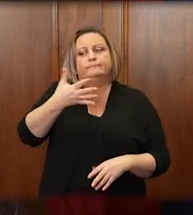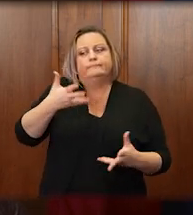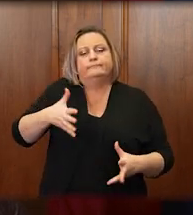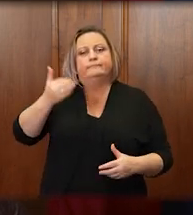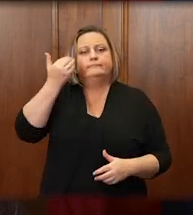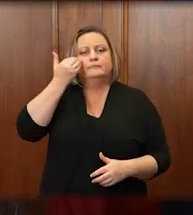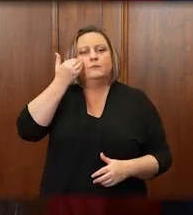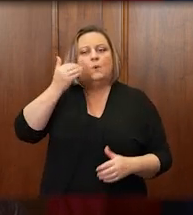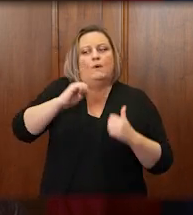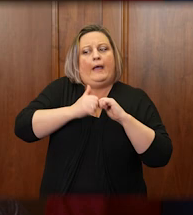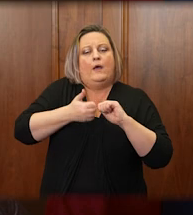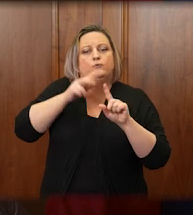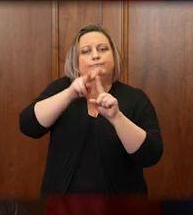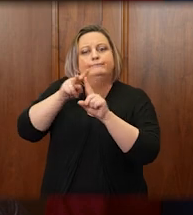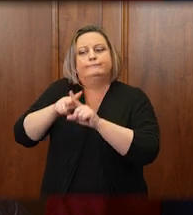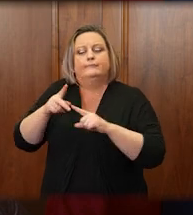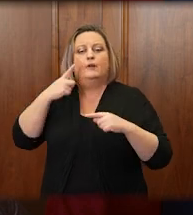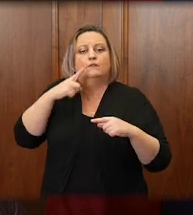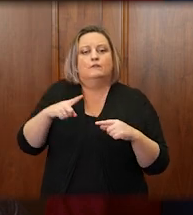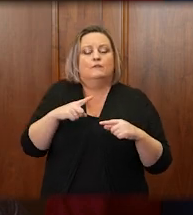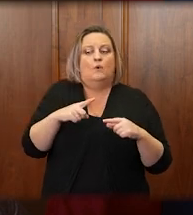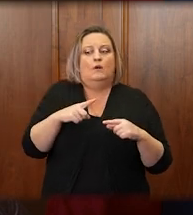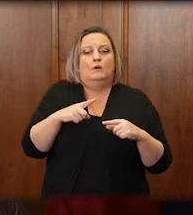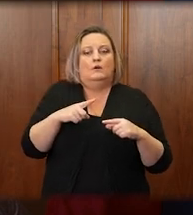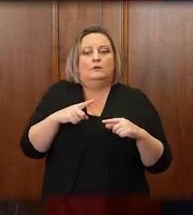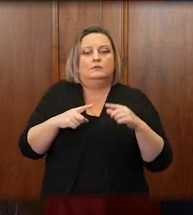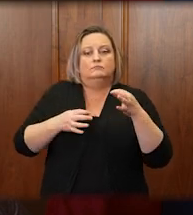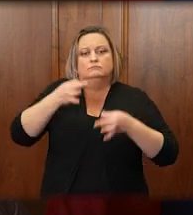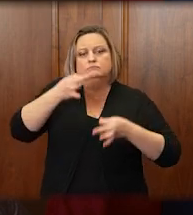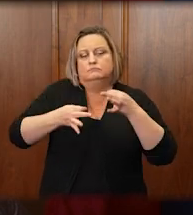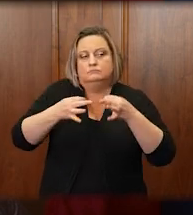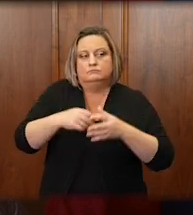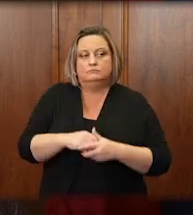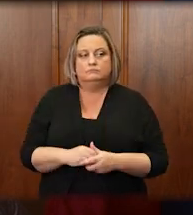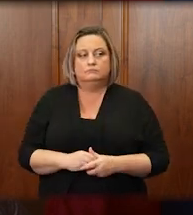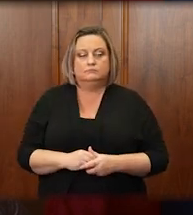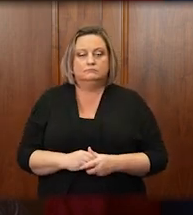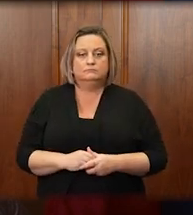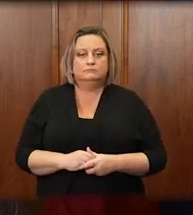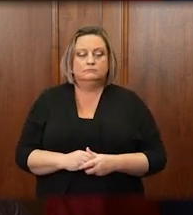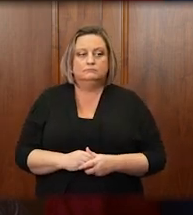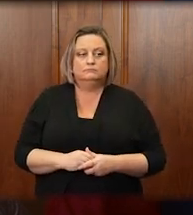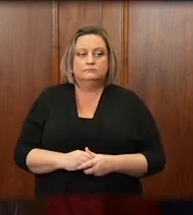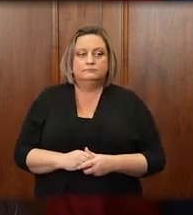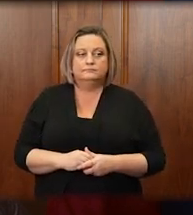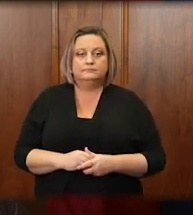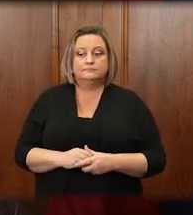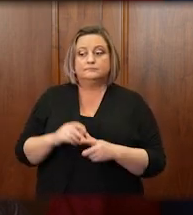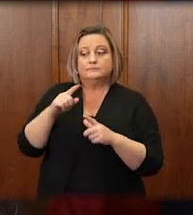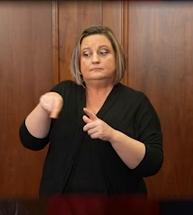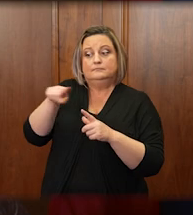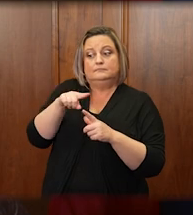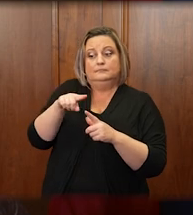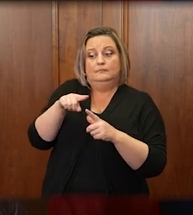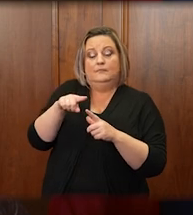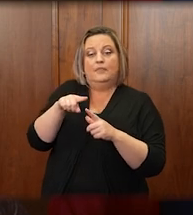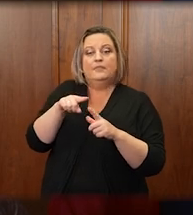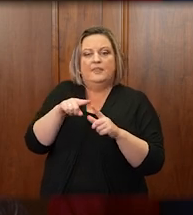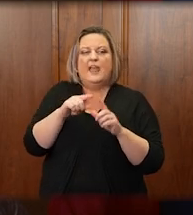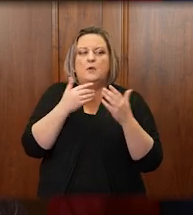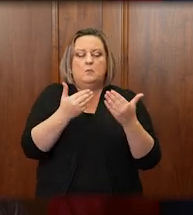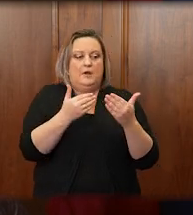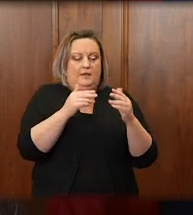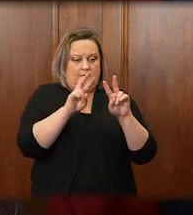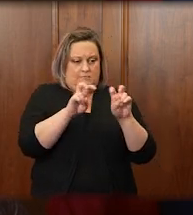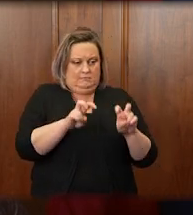in the Federal District Court, and in the courts of other states, and they selected File and Serve